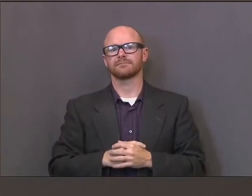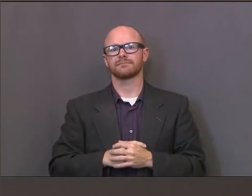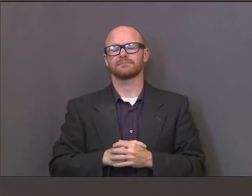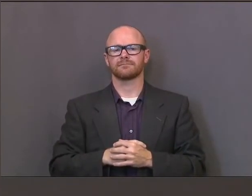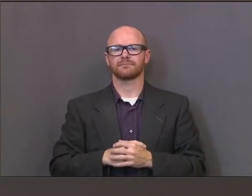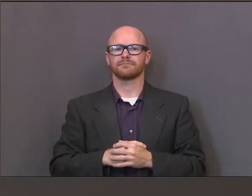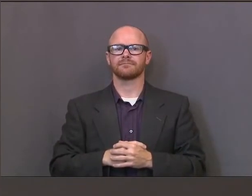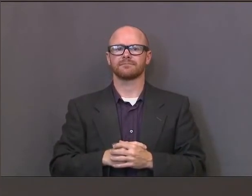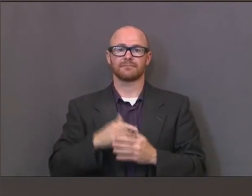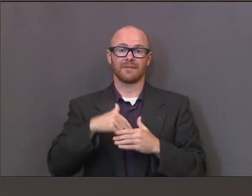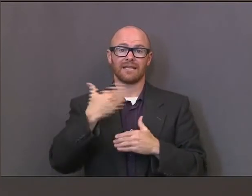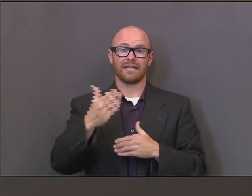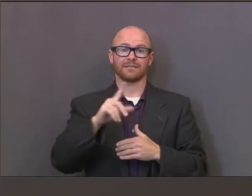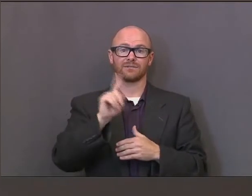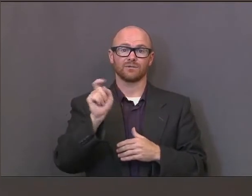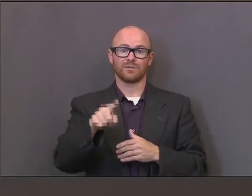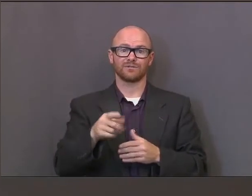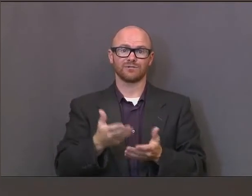Next question.